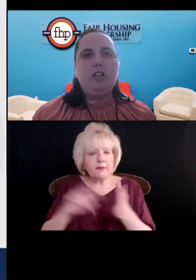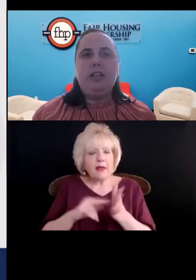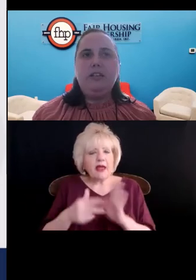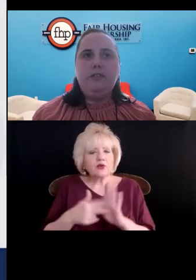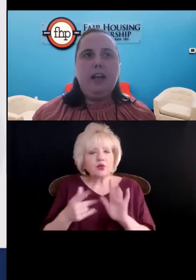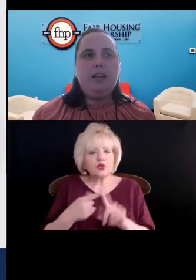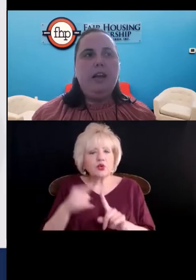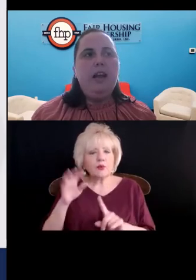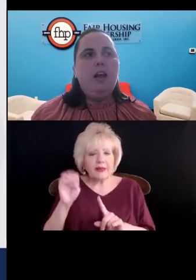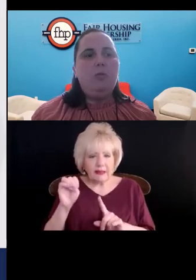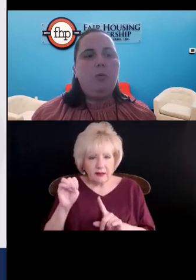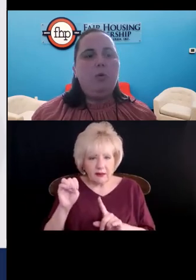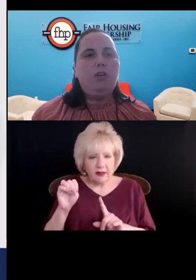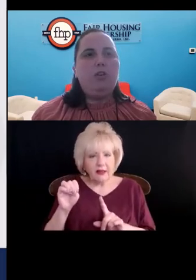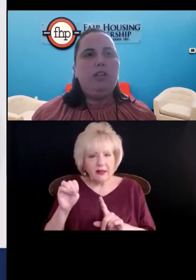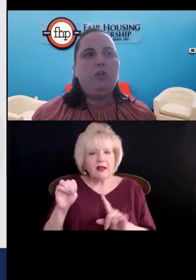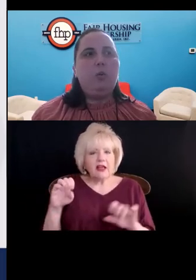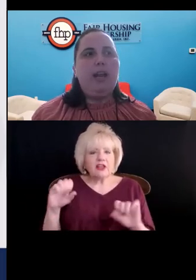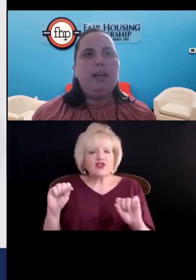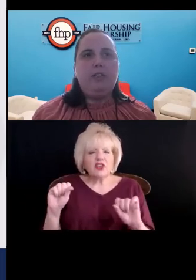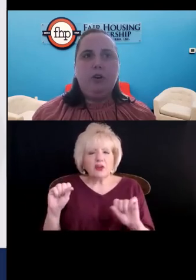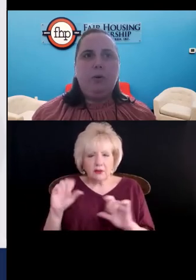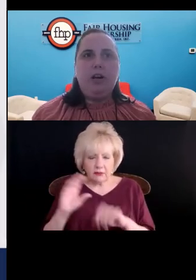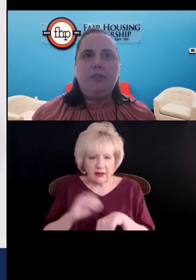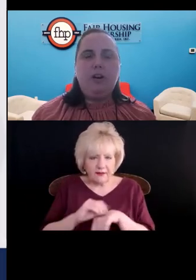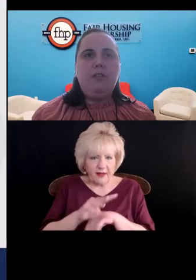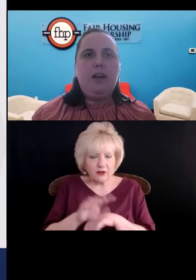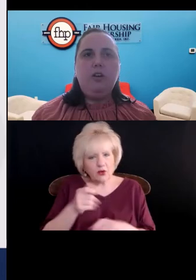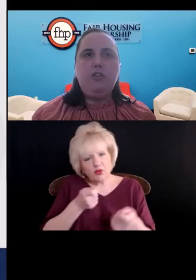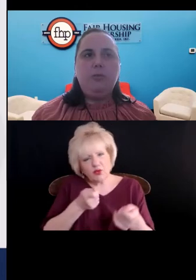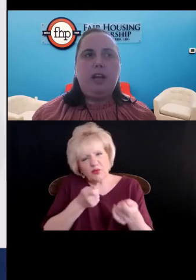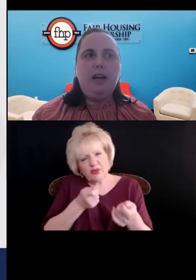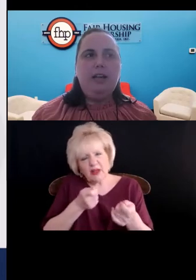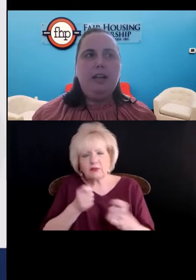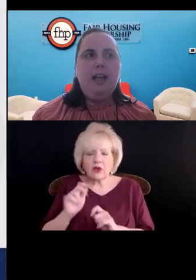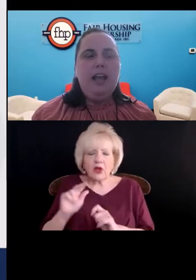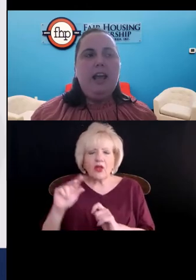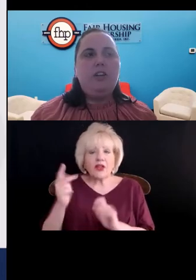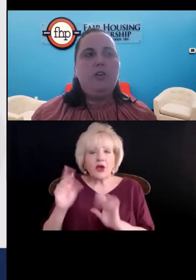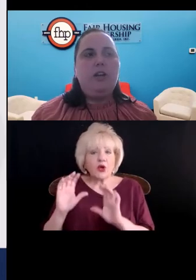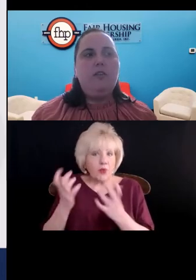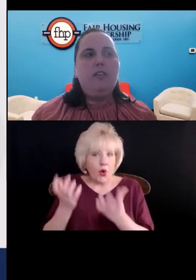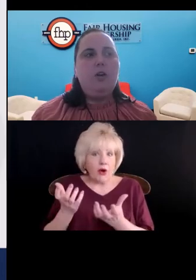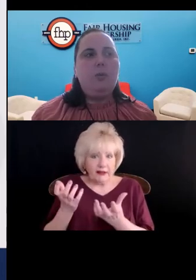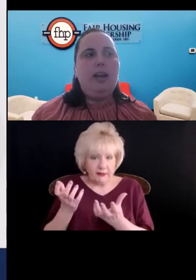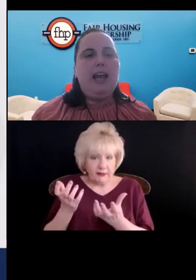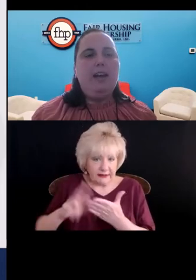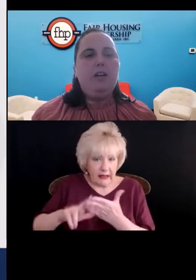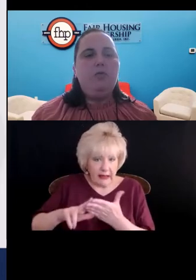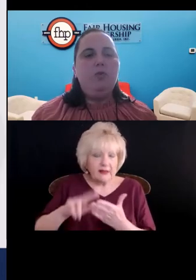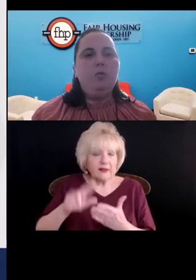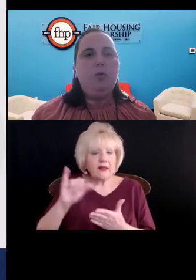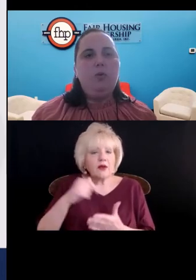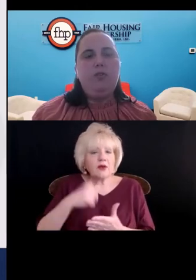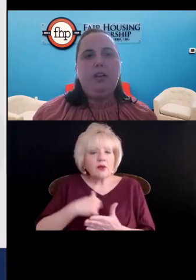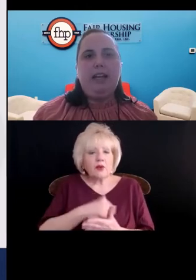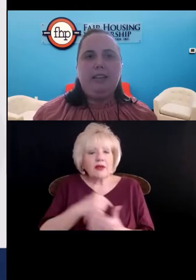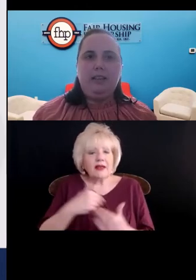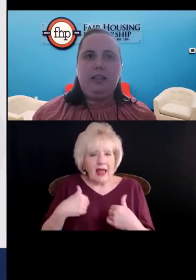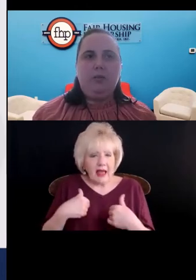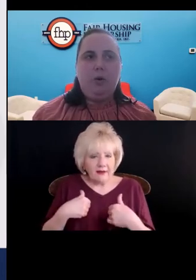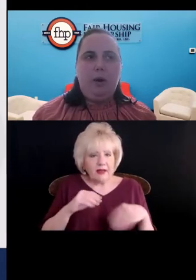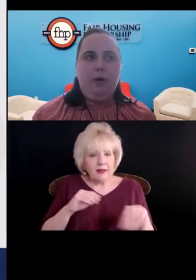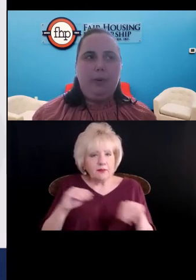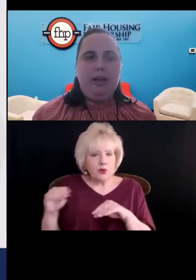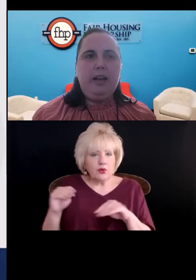a chilling effect or to dissuade third party verifiers from signing. And so given that we had removed the